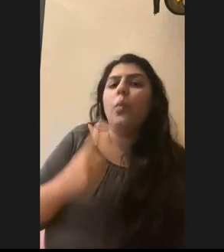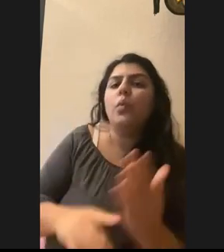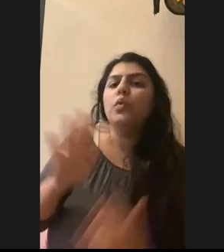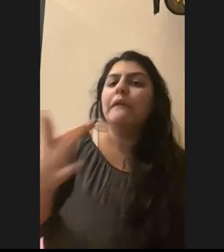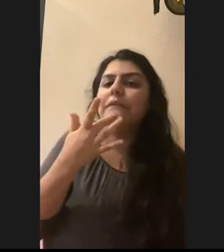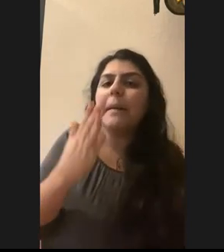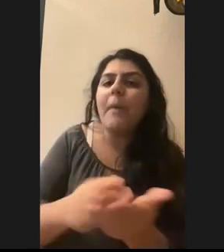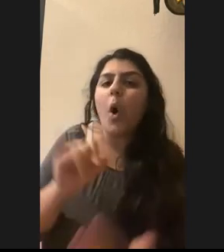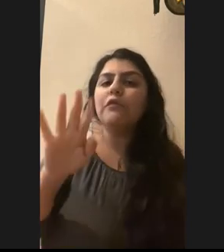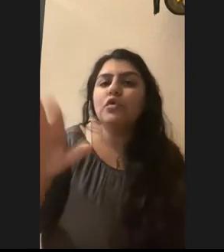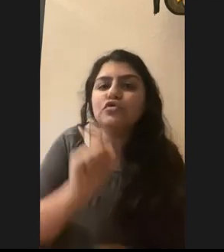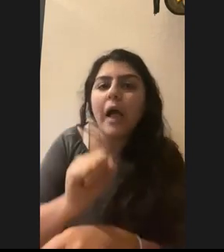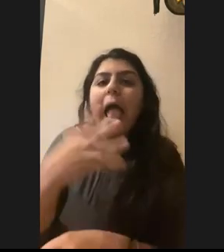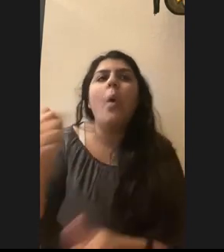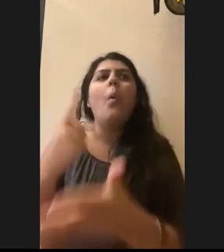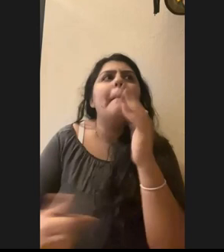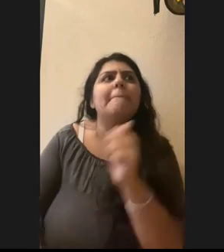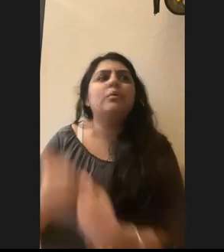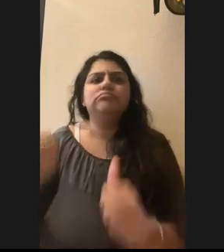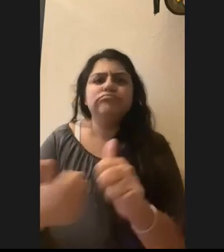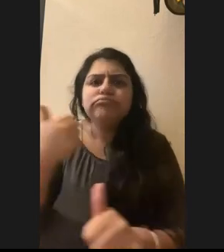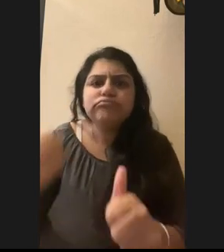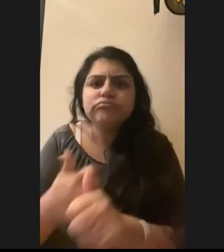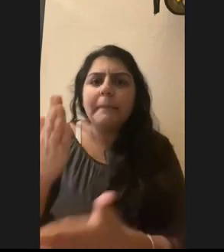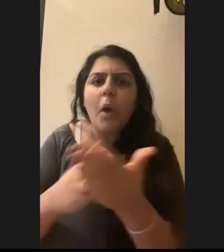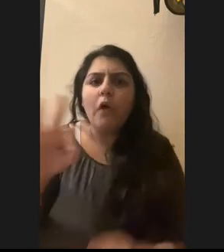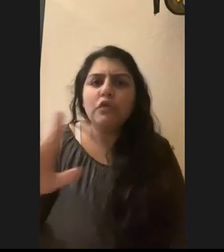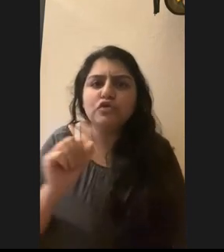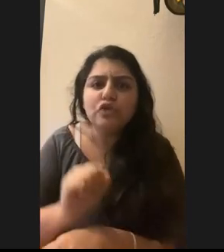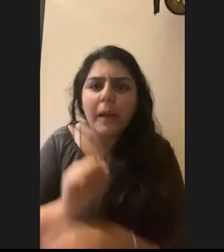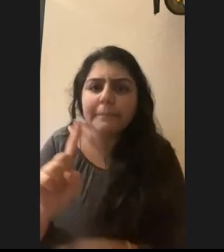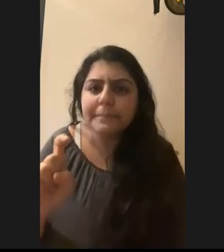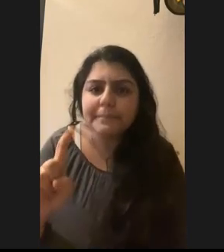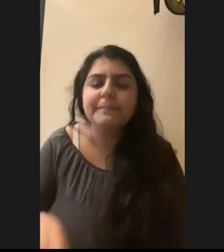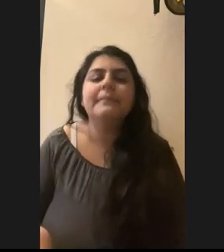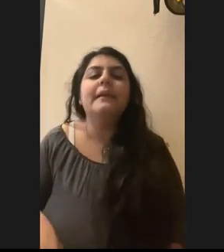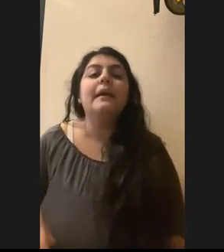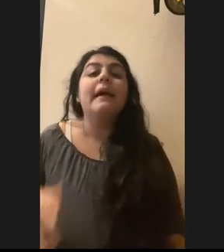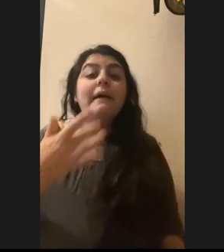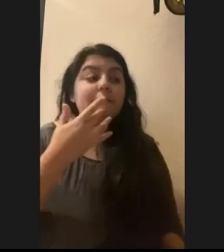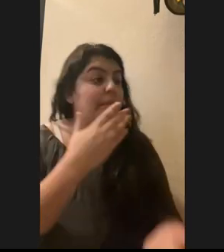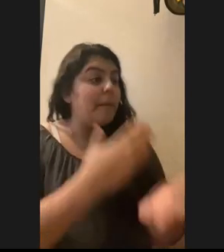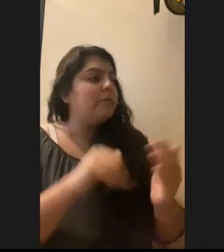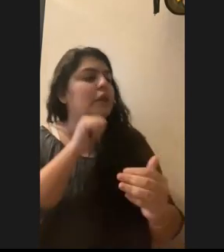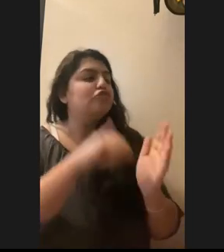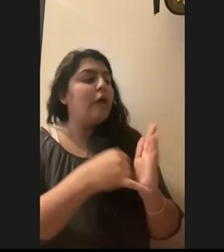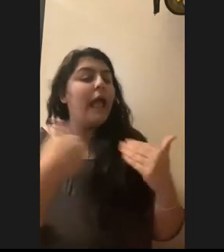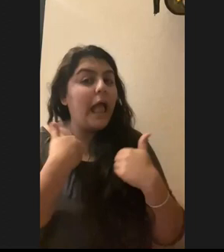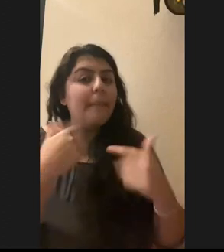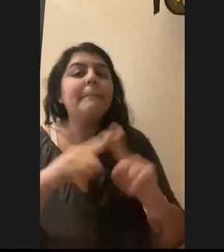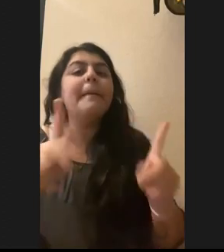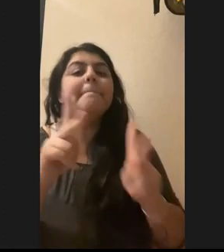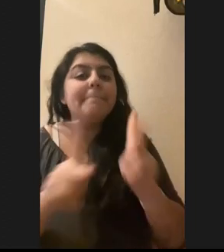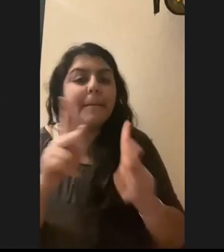job and what's the most dangerous part of your job? Um, my favorite part is not just the animals, but some of the people I've met,